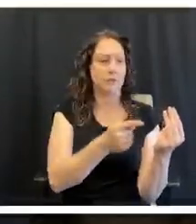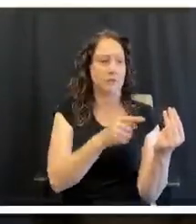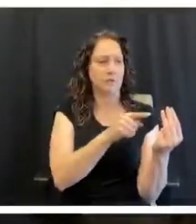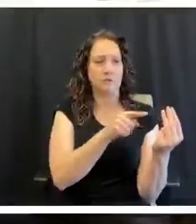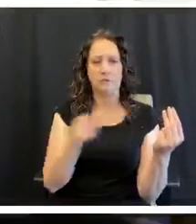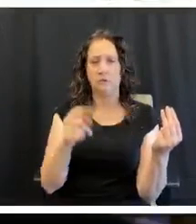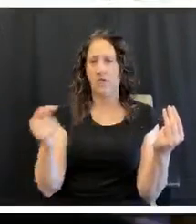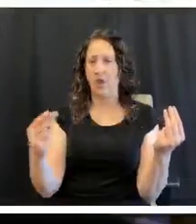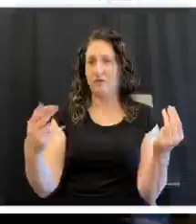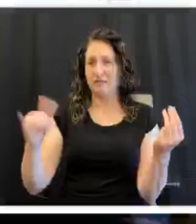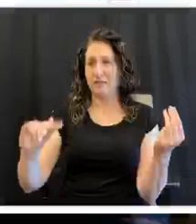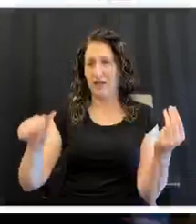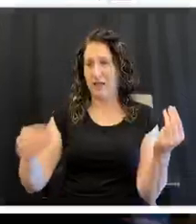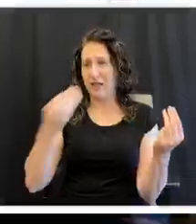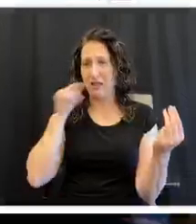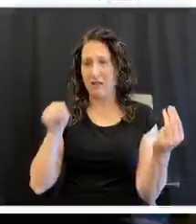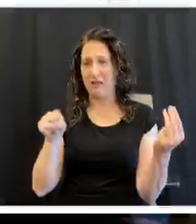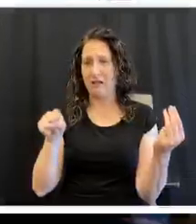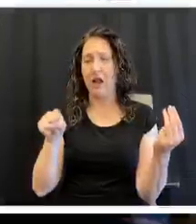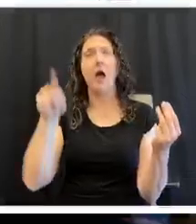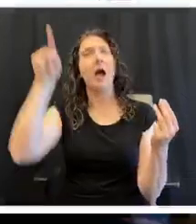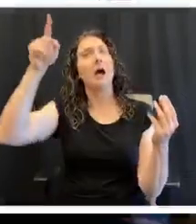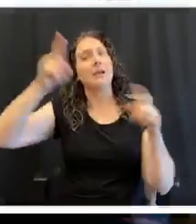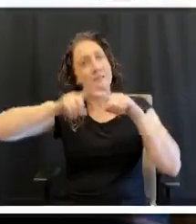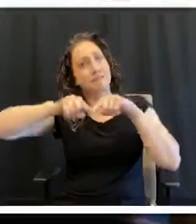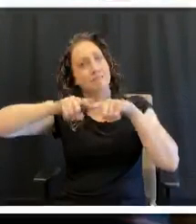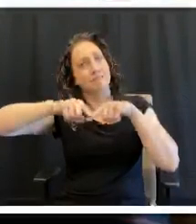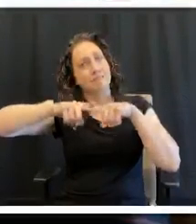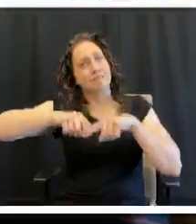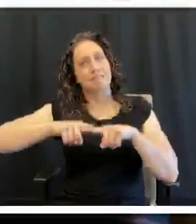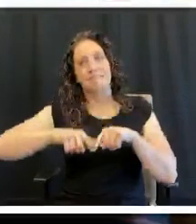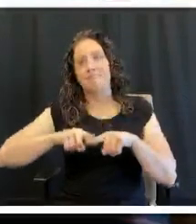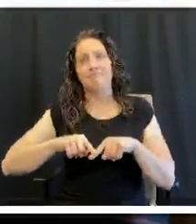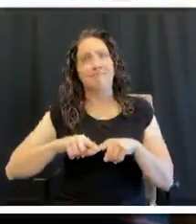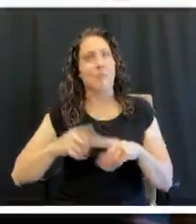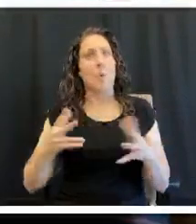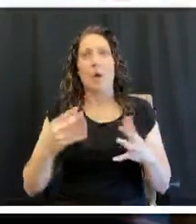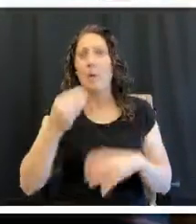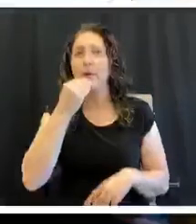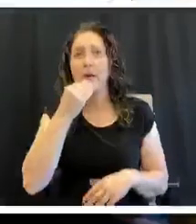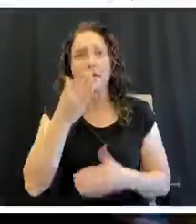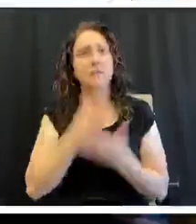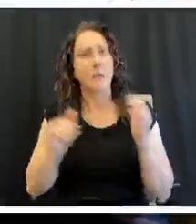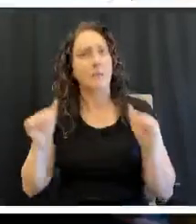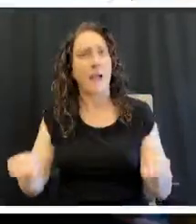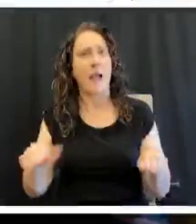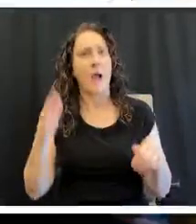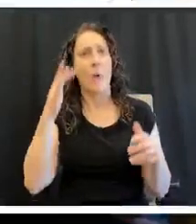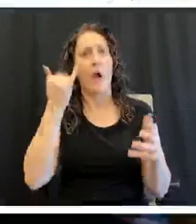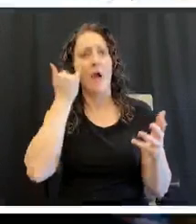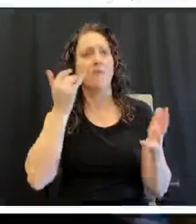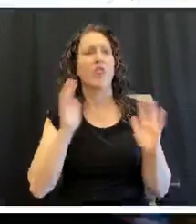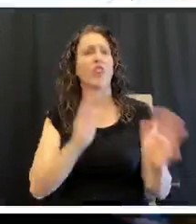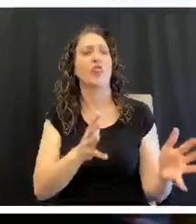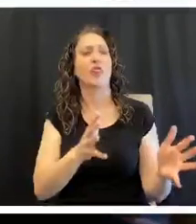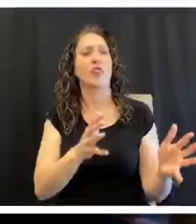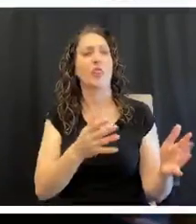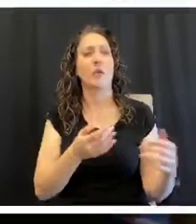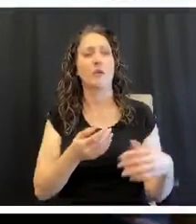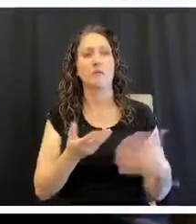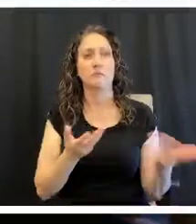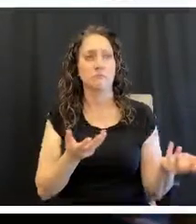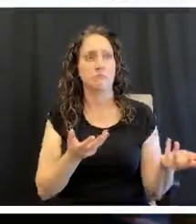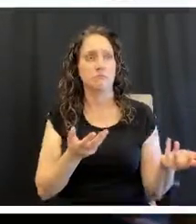Thursday? Some things are, it just depends upon what they are. Depends upon how long they've been out, how long they've